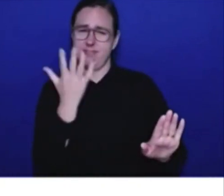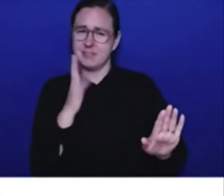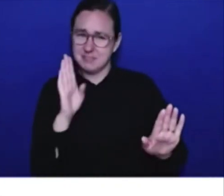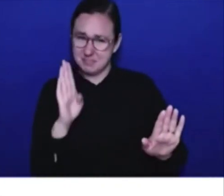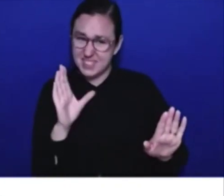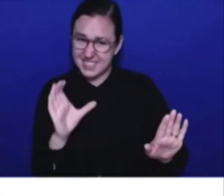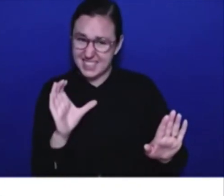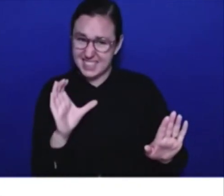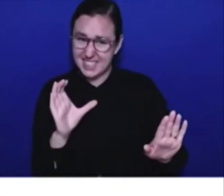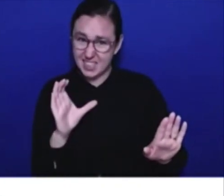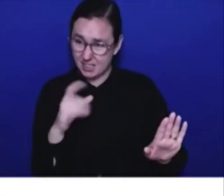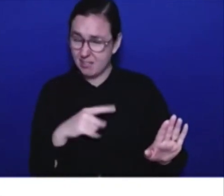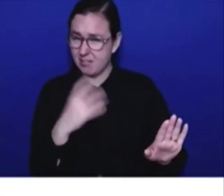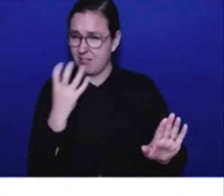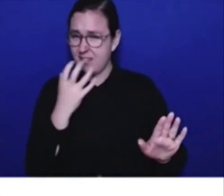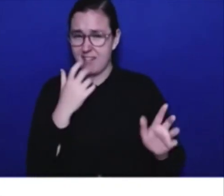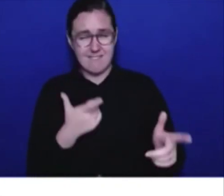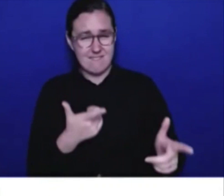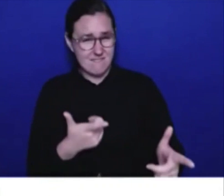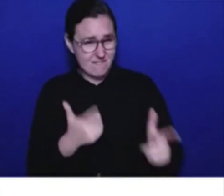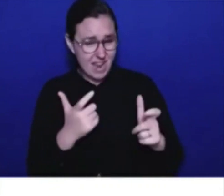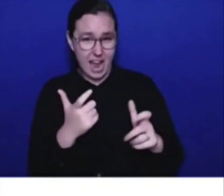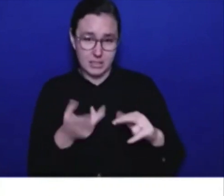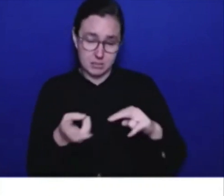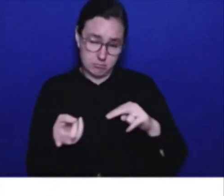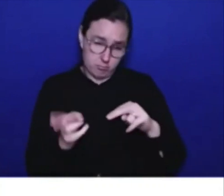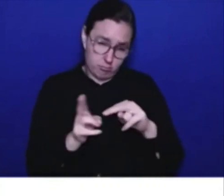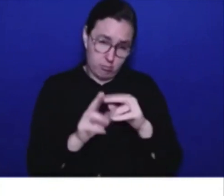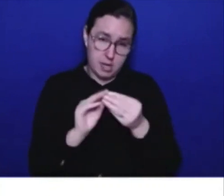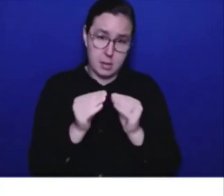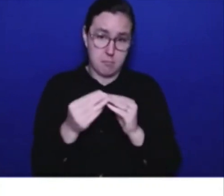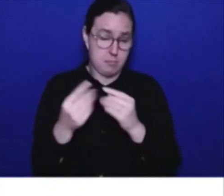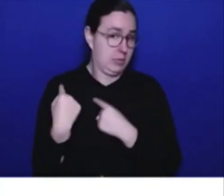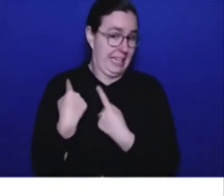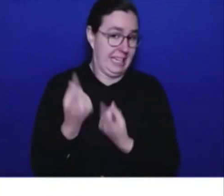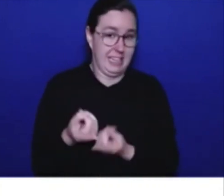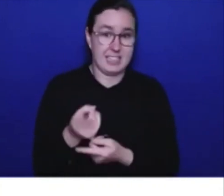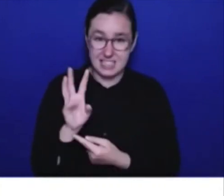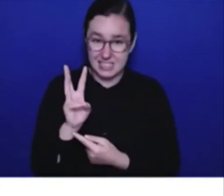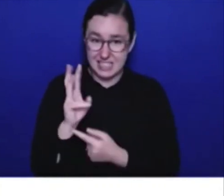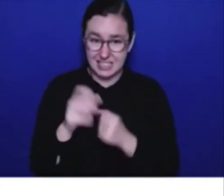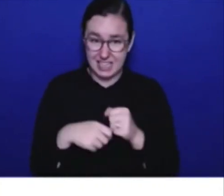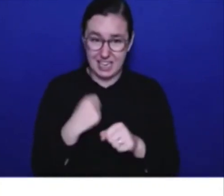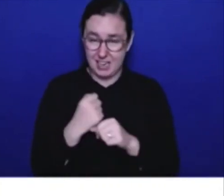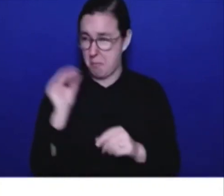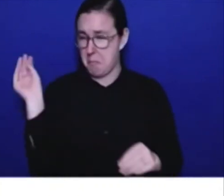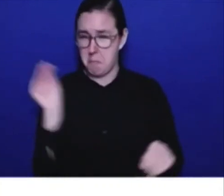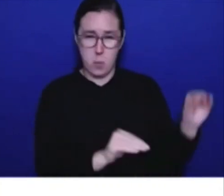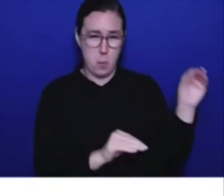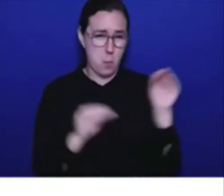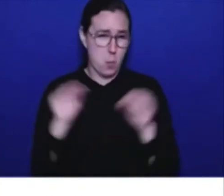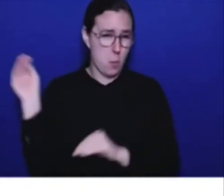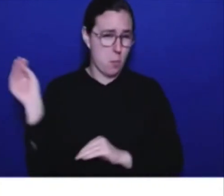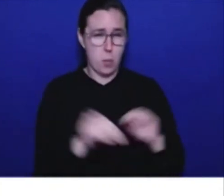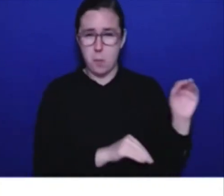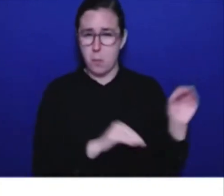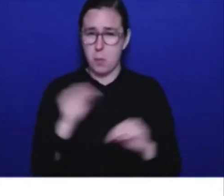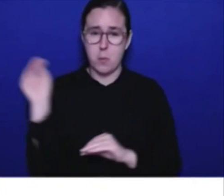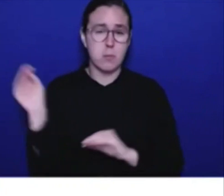in 60 years. Now, the people who move here, the people who choose to live in British Columbia make us stronger.